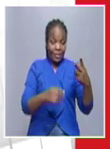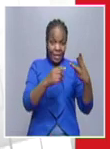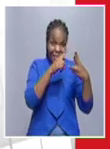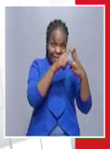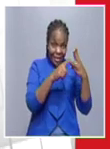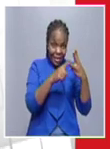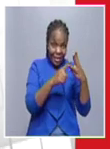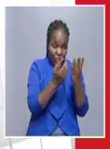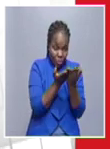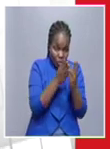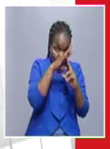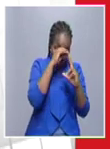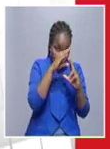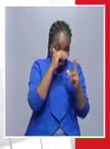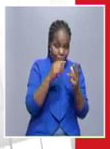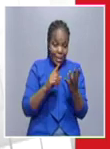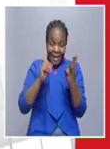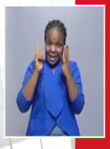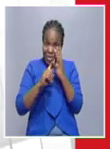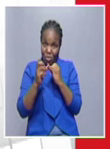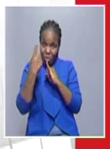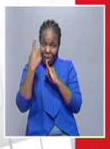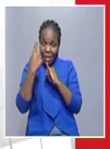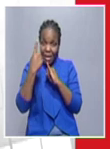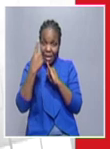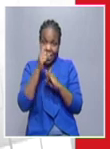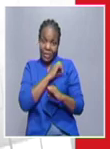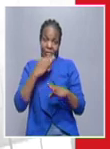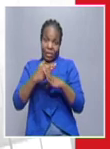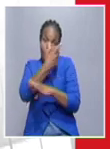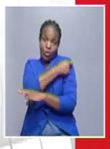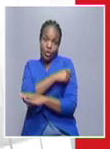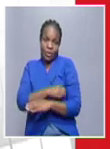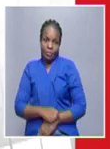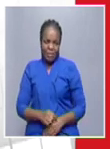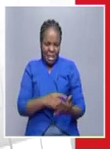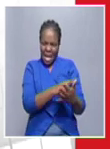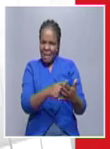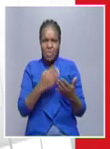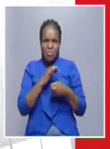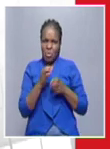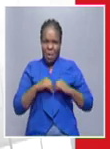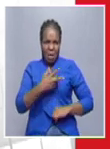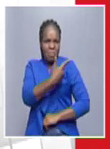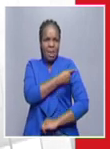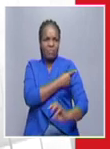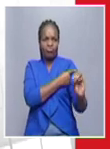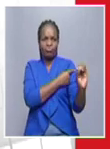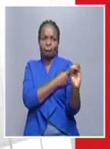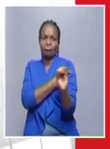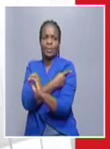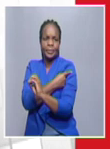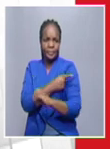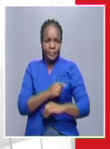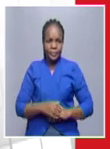one health care worker none of the confirmed cases is vaccinated the